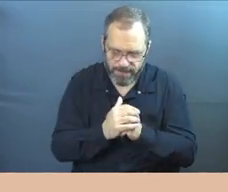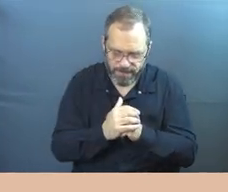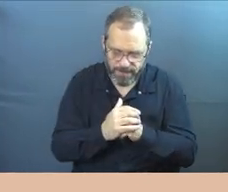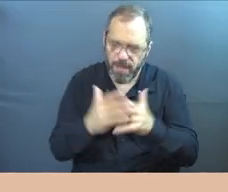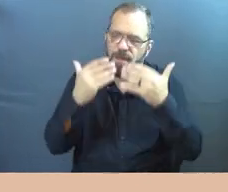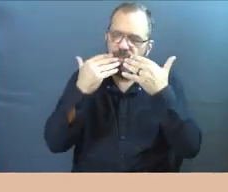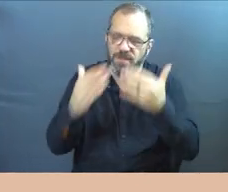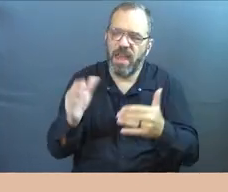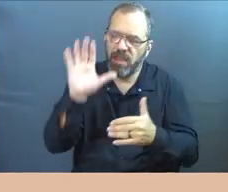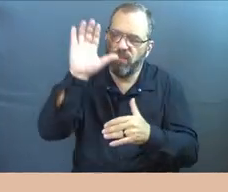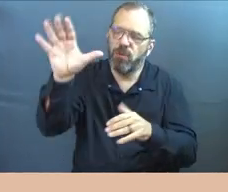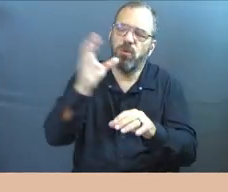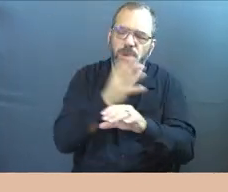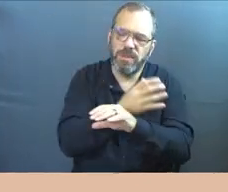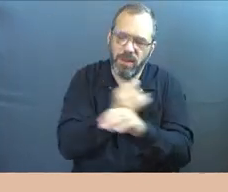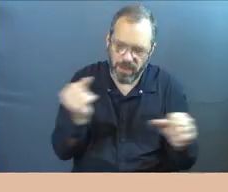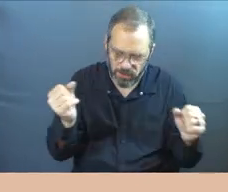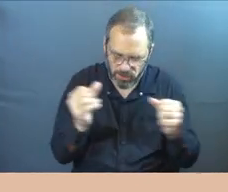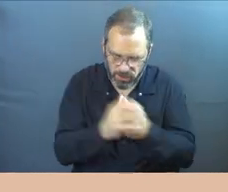Thank you for your salvation.